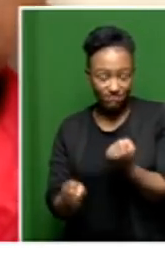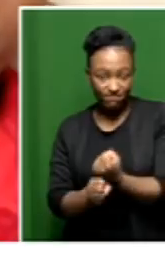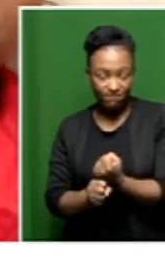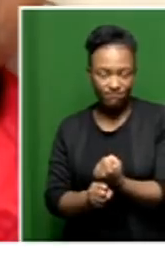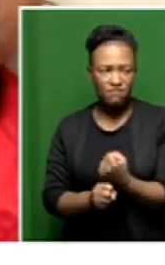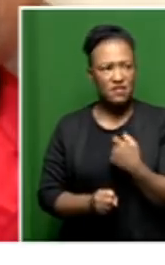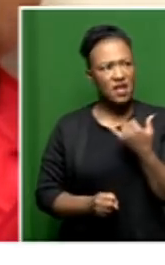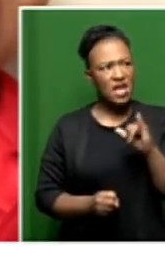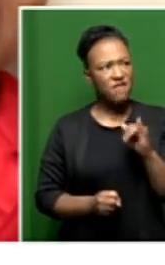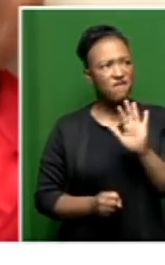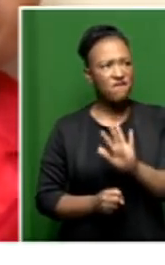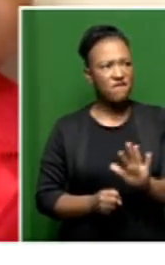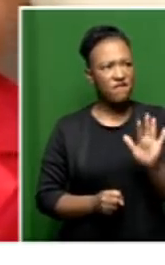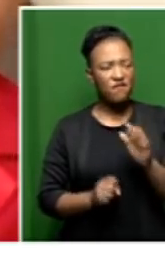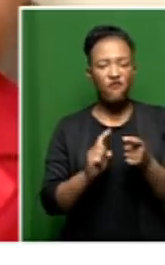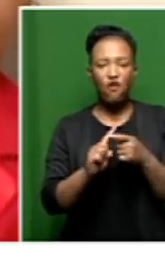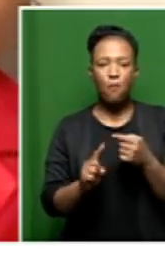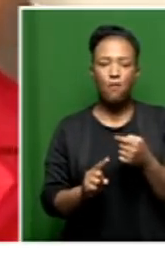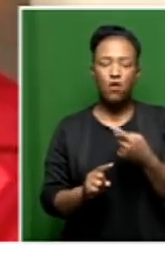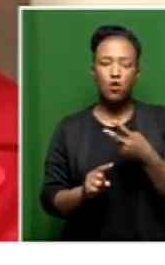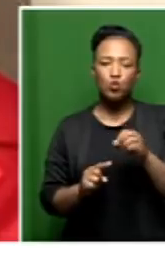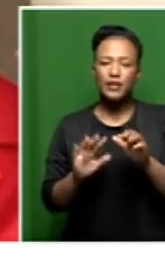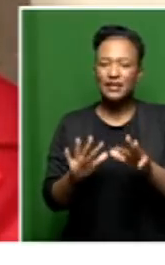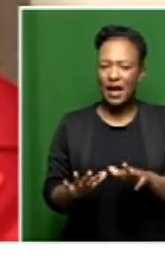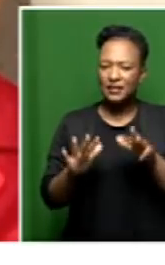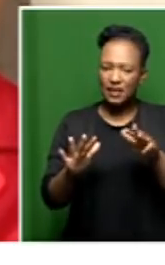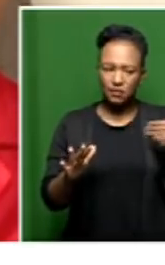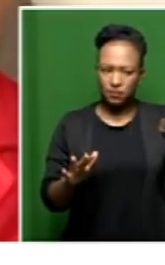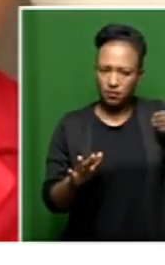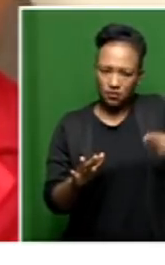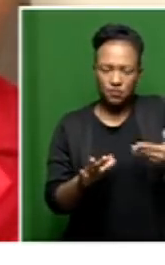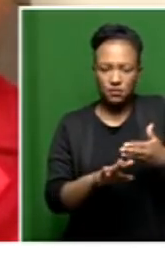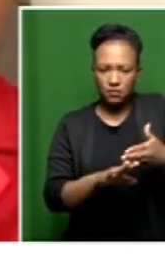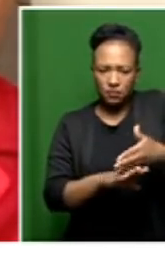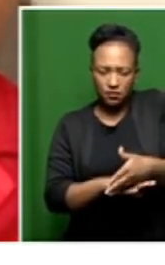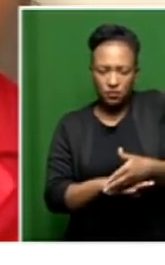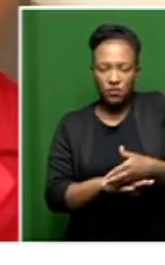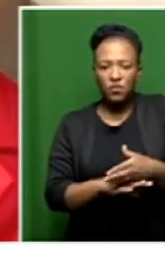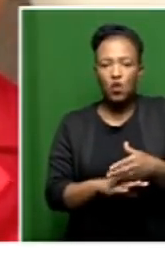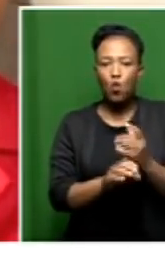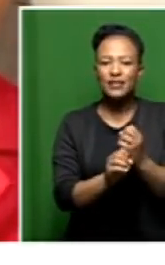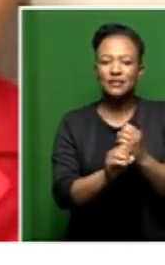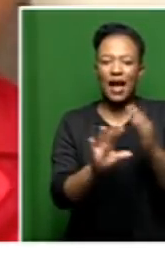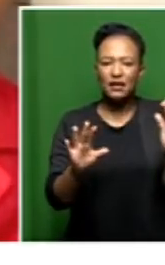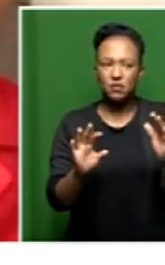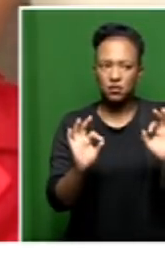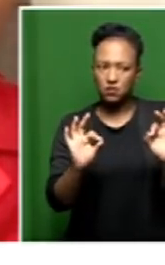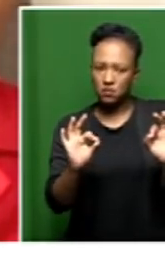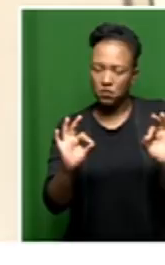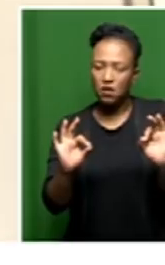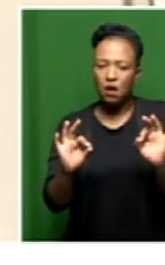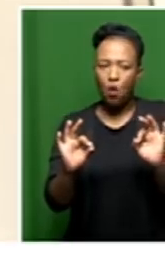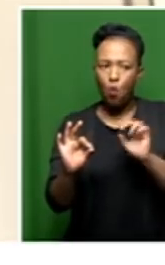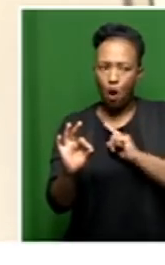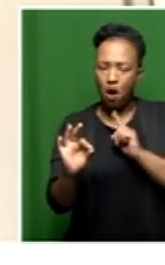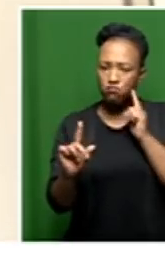correct, it could have been since 2019 that that has been happening because that was when it started to gain momentum with